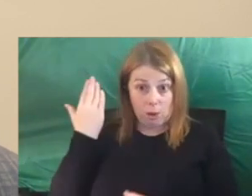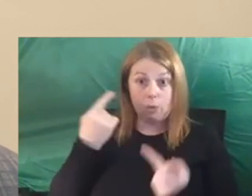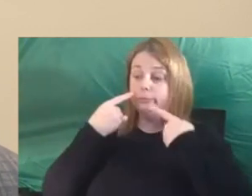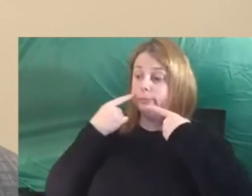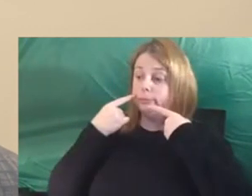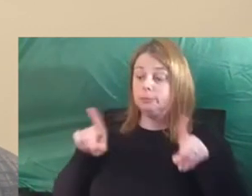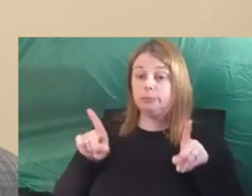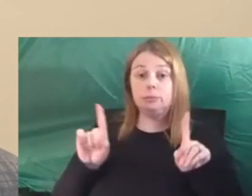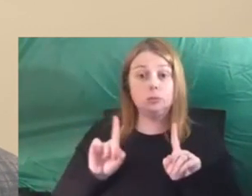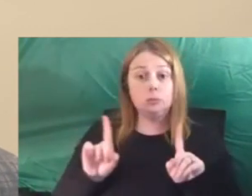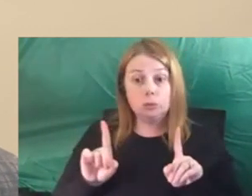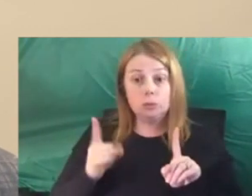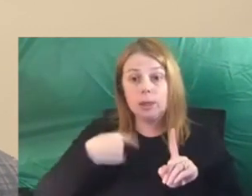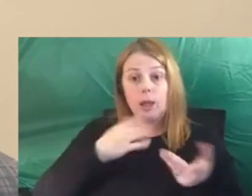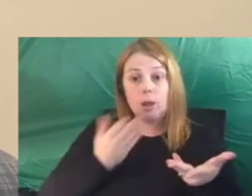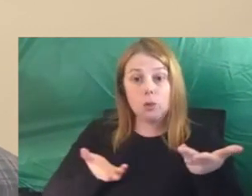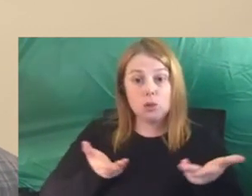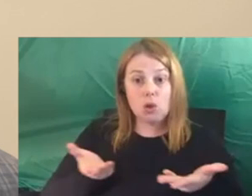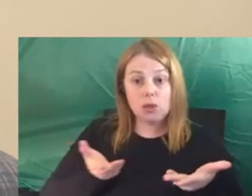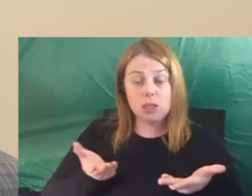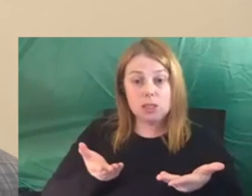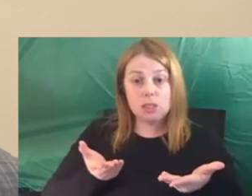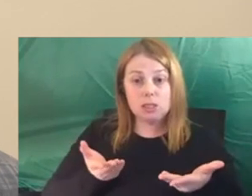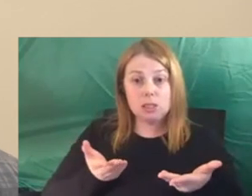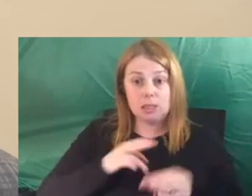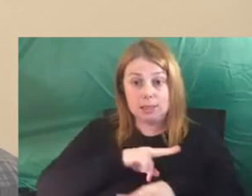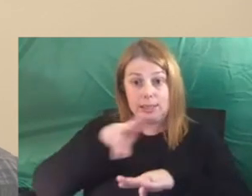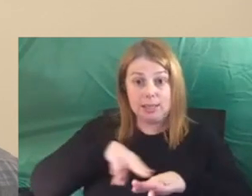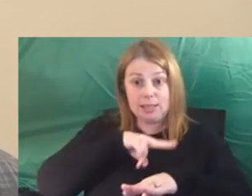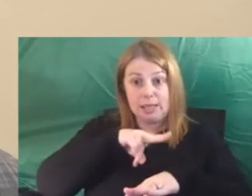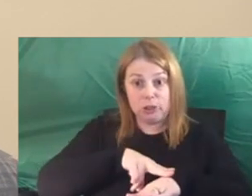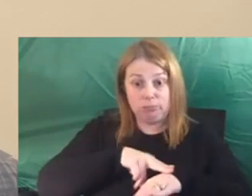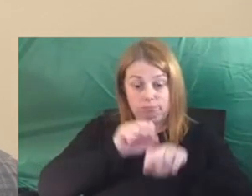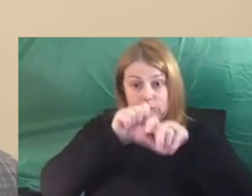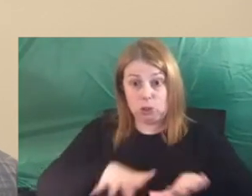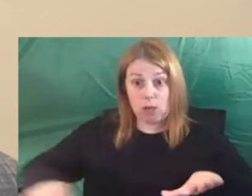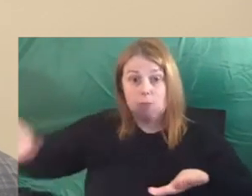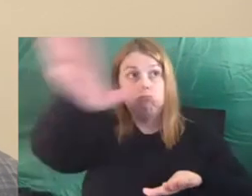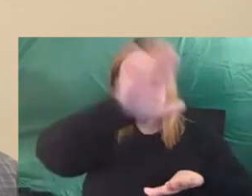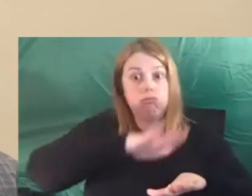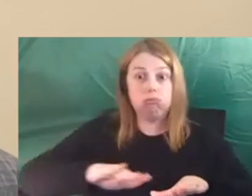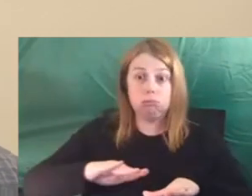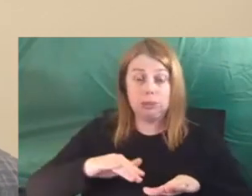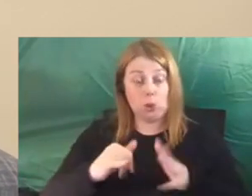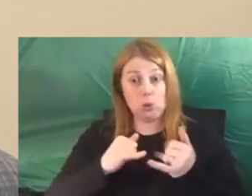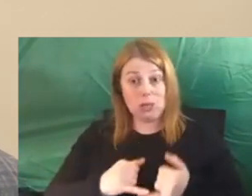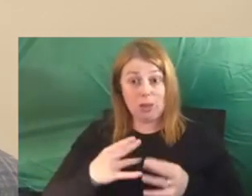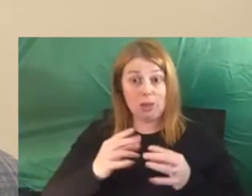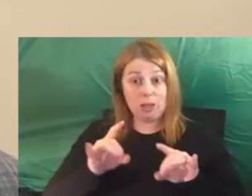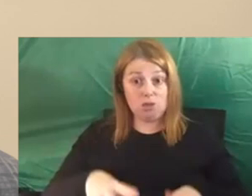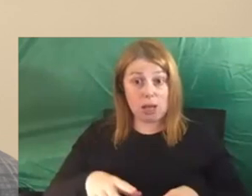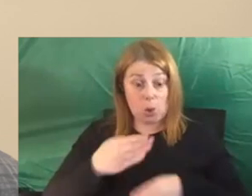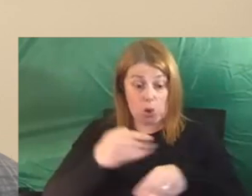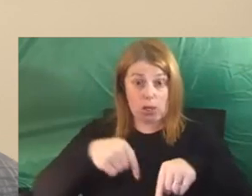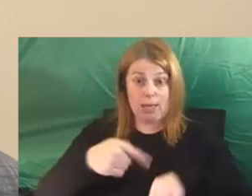that our service was going to go nationwide. So we've been operating for close to seven years here in South Australia, but we're